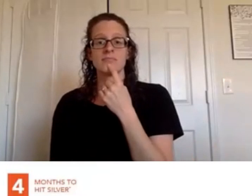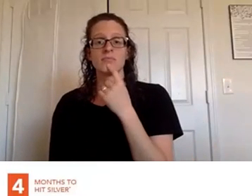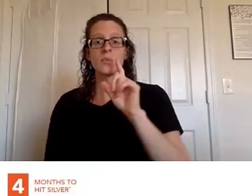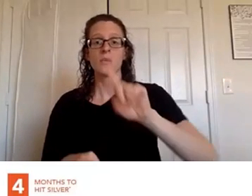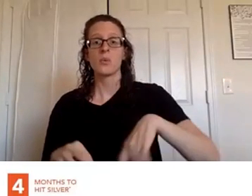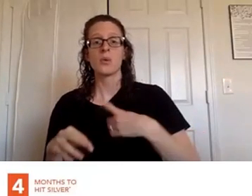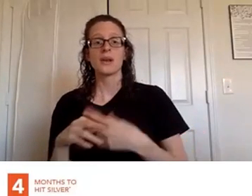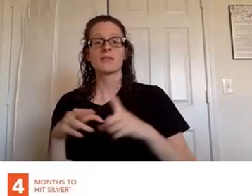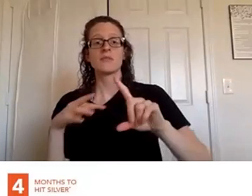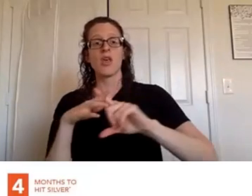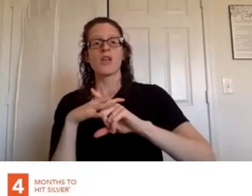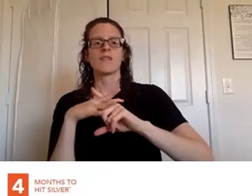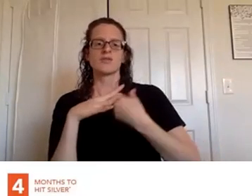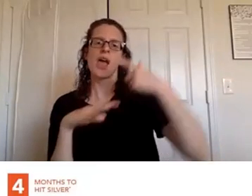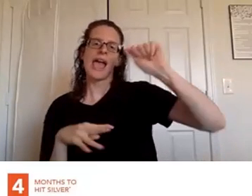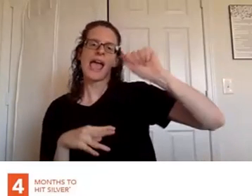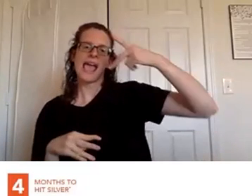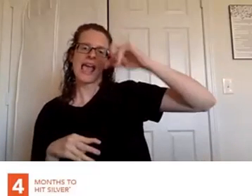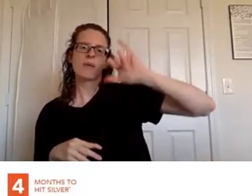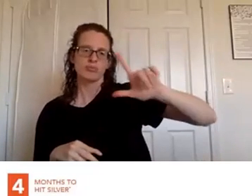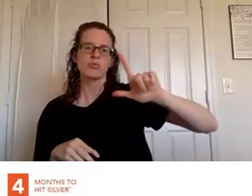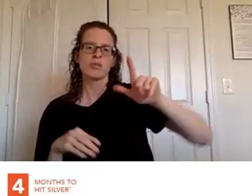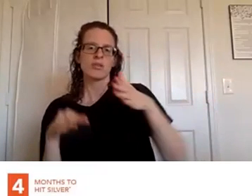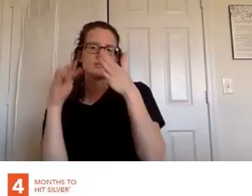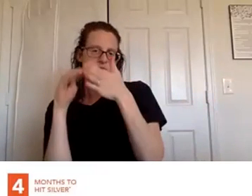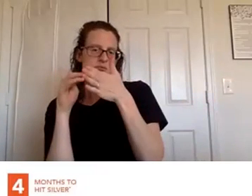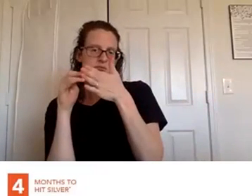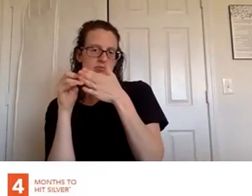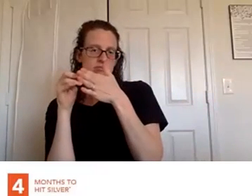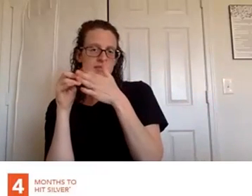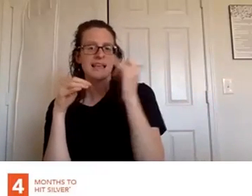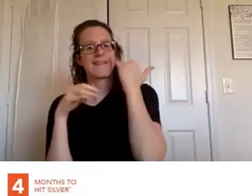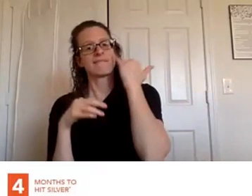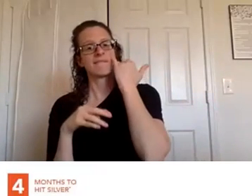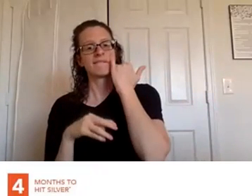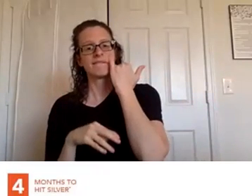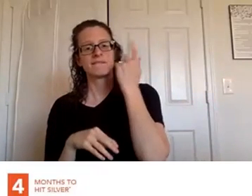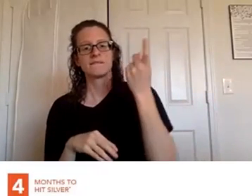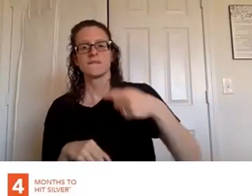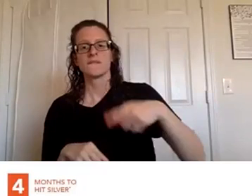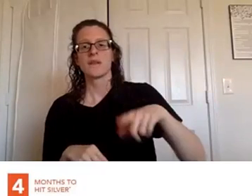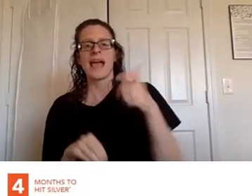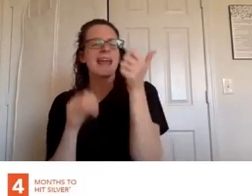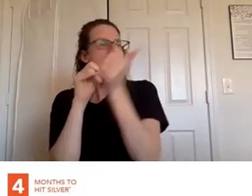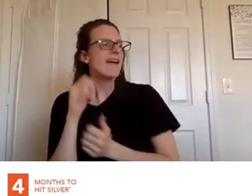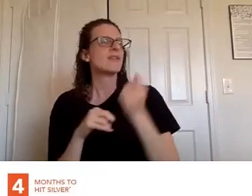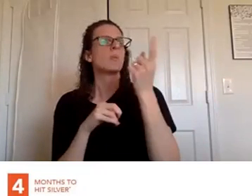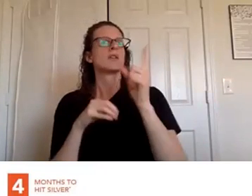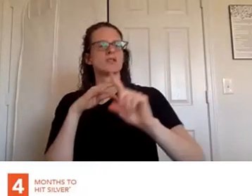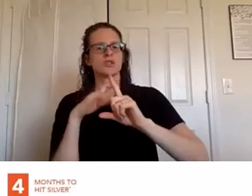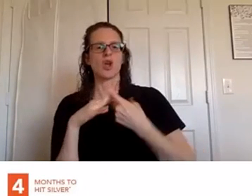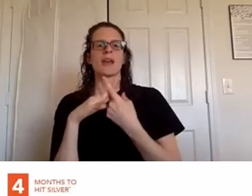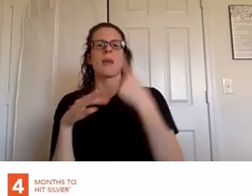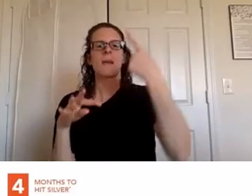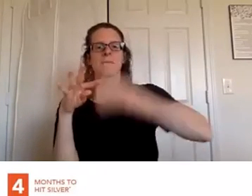started the timeline in april so um if you are and everyone started at month one